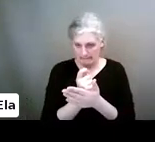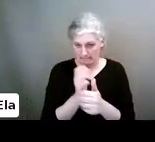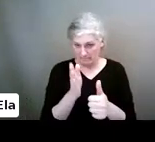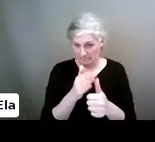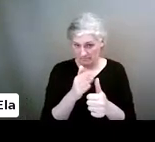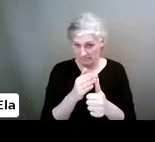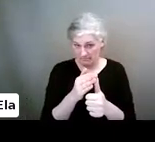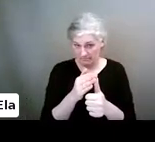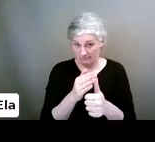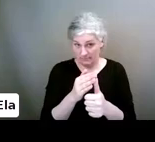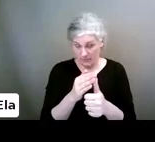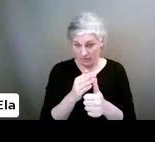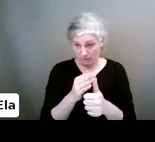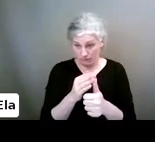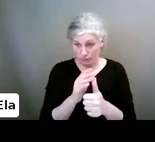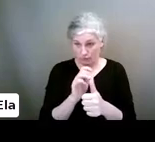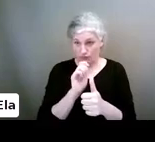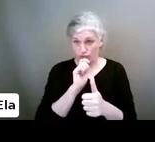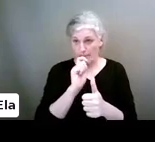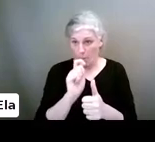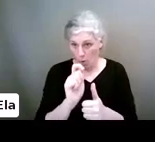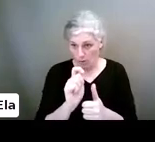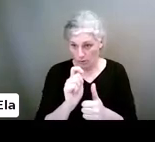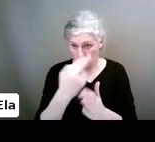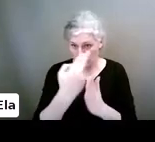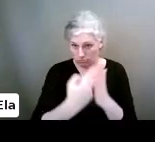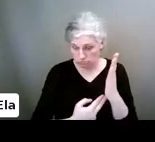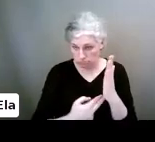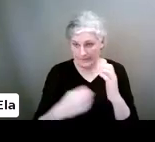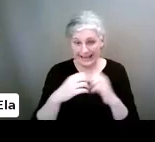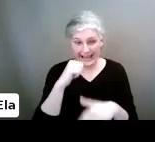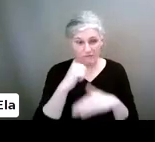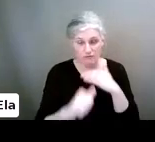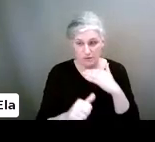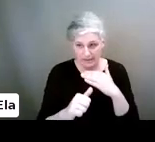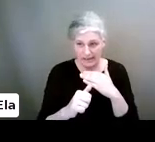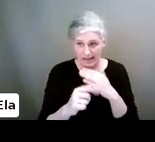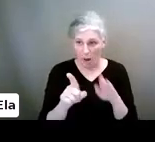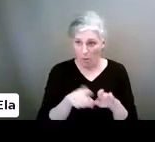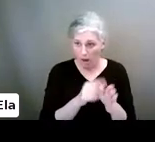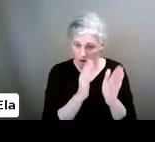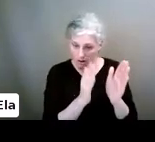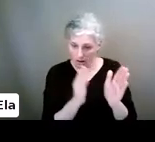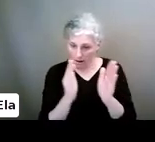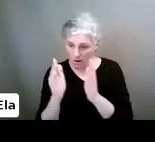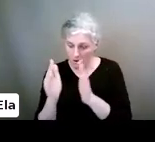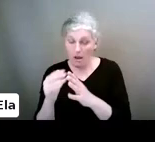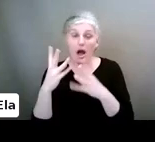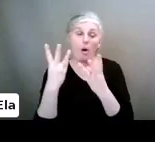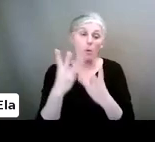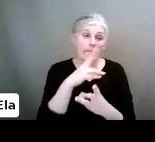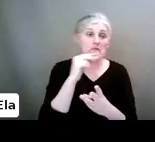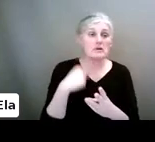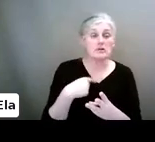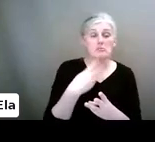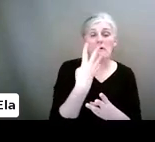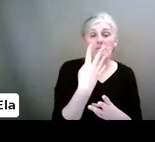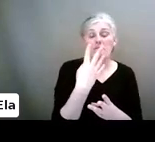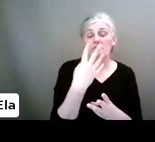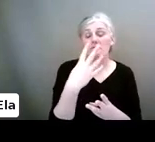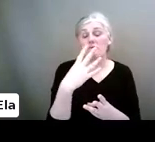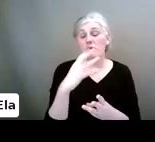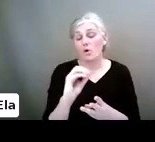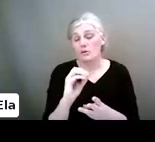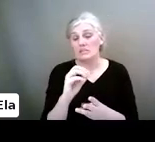there's reports. Okay. So under the reports, you can see daily screen times. So, okay. I want daily screen time to be 40, 60, whatever